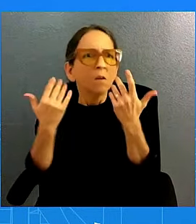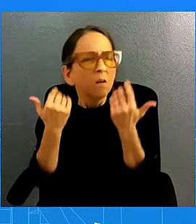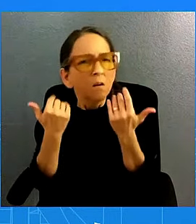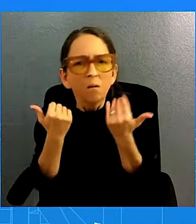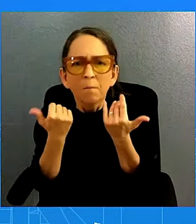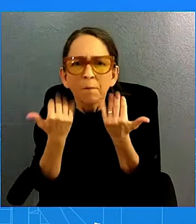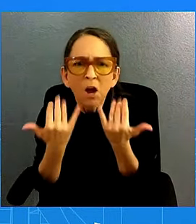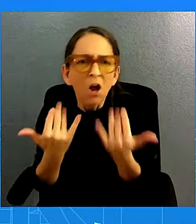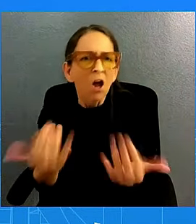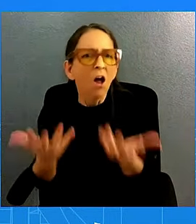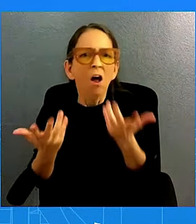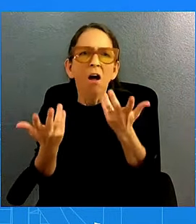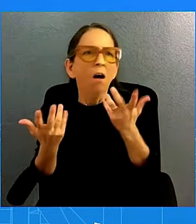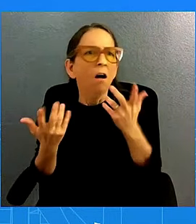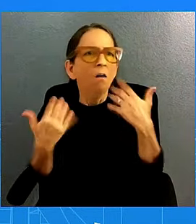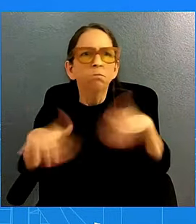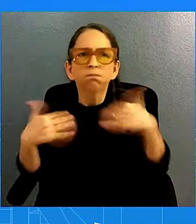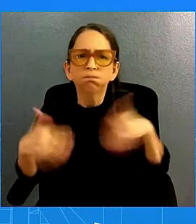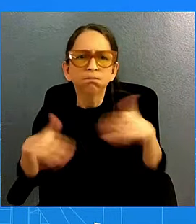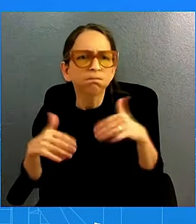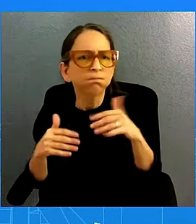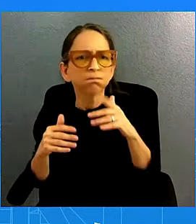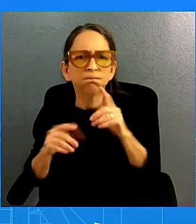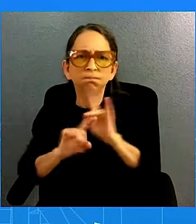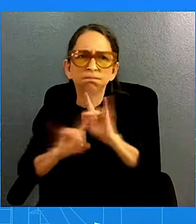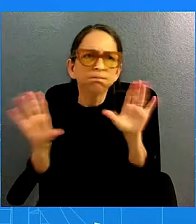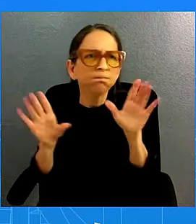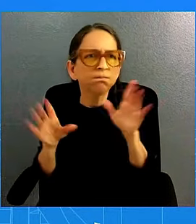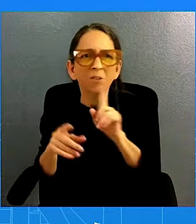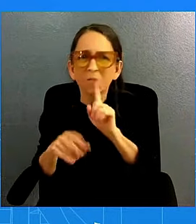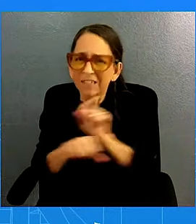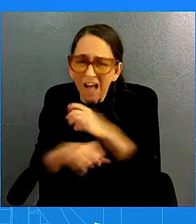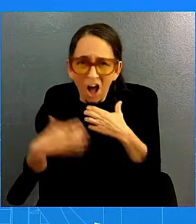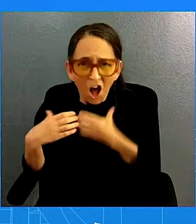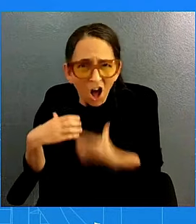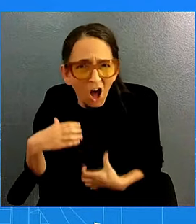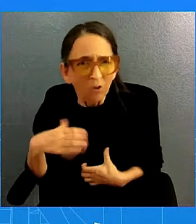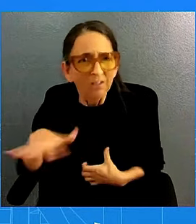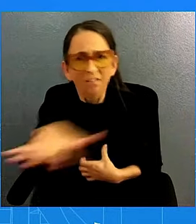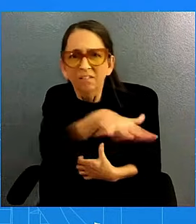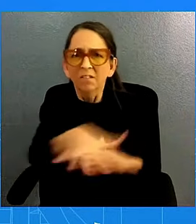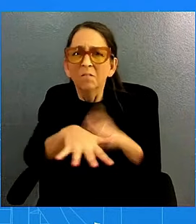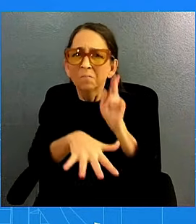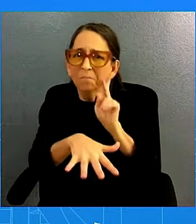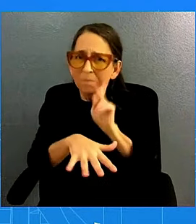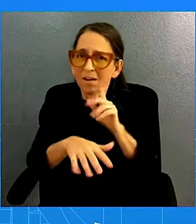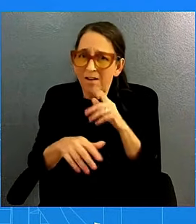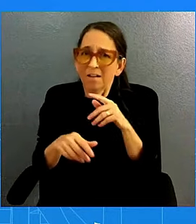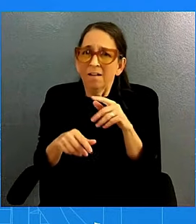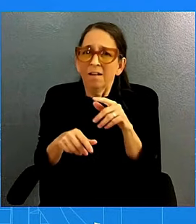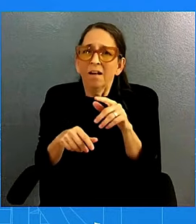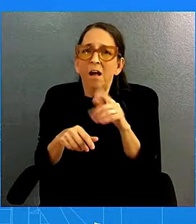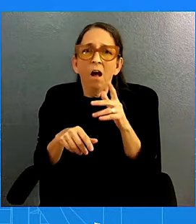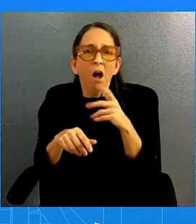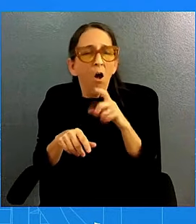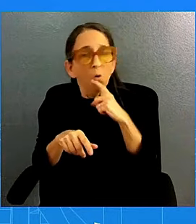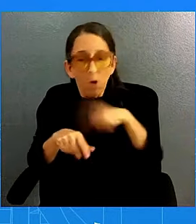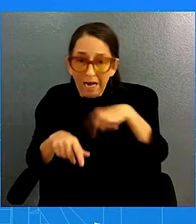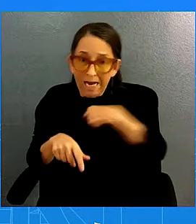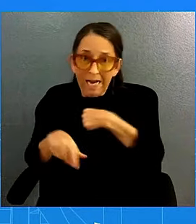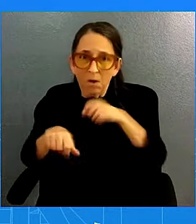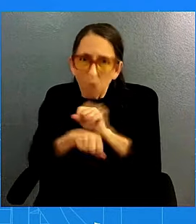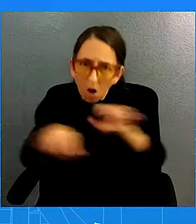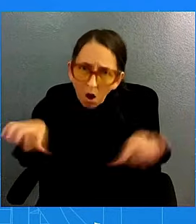circumstances. And yes, there's real famine and real hunger. And that's why we are working incredibly hard. And that's why the President himself wanted to make that